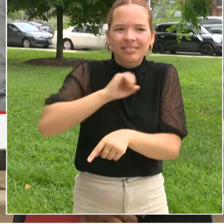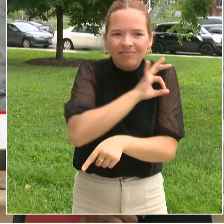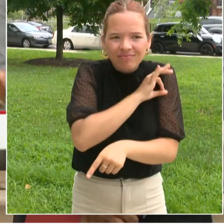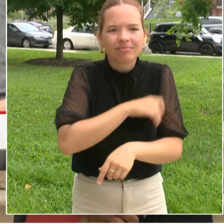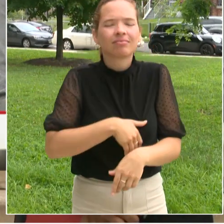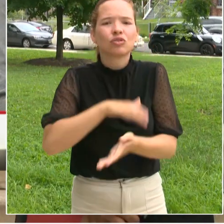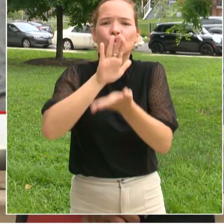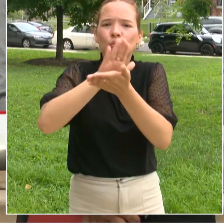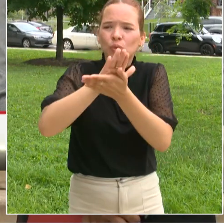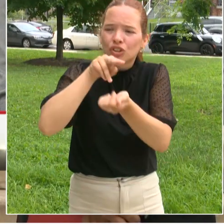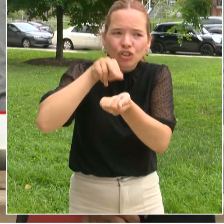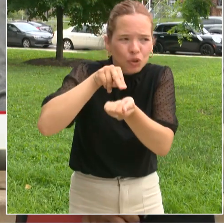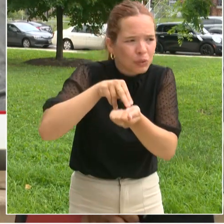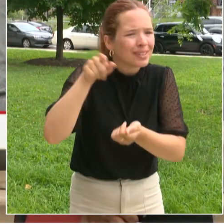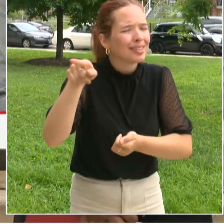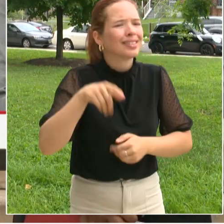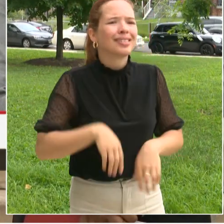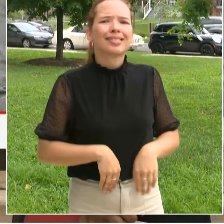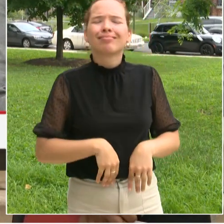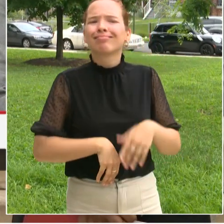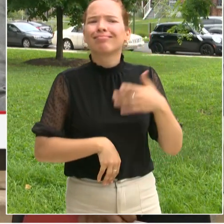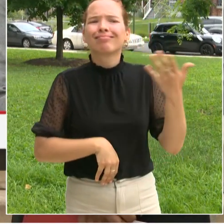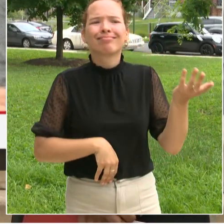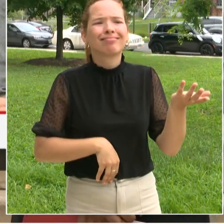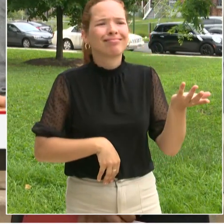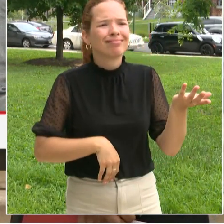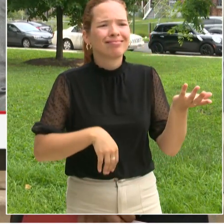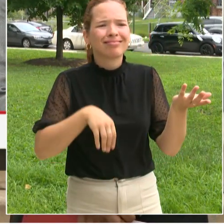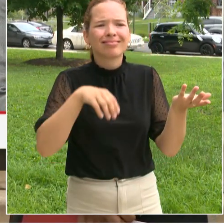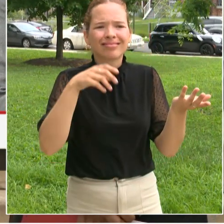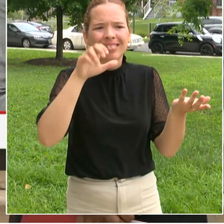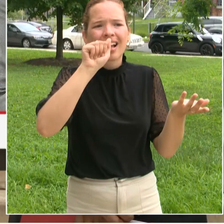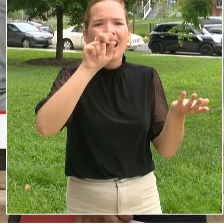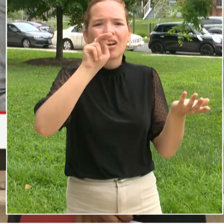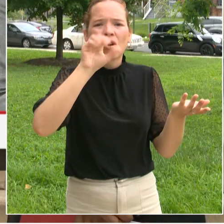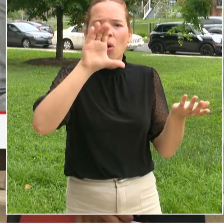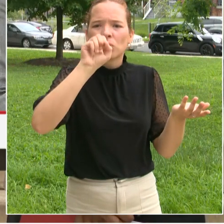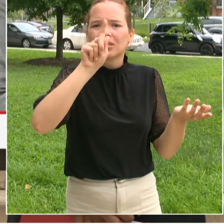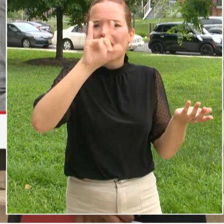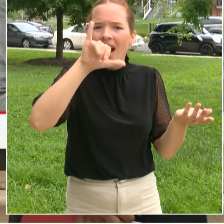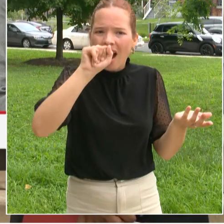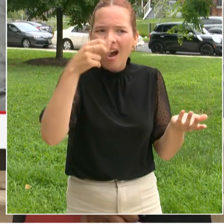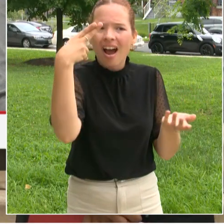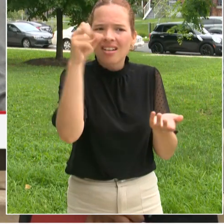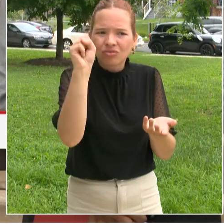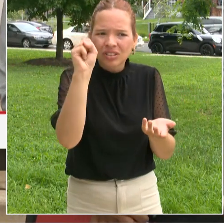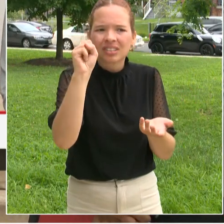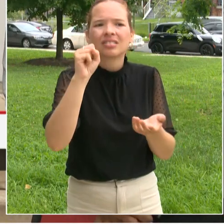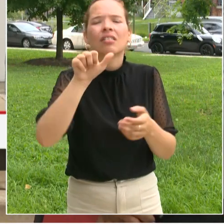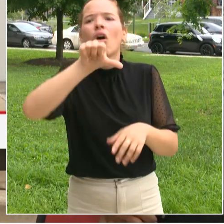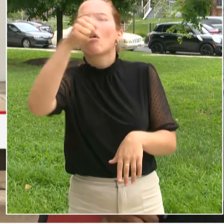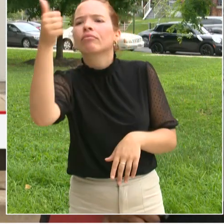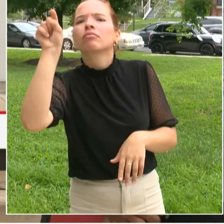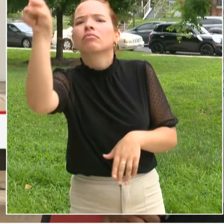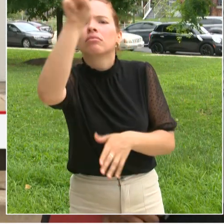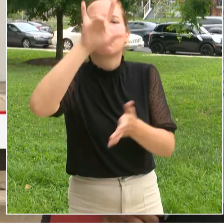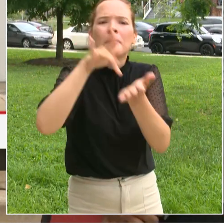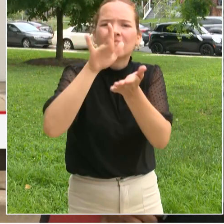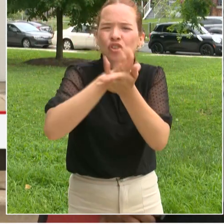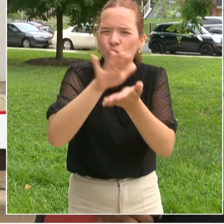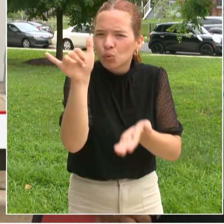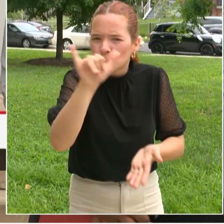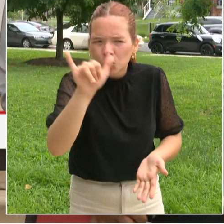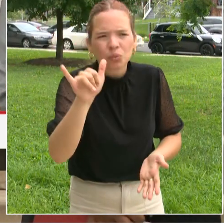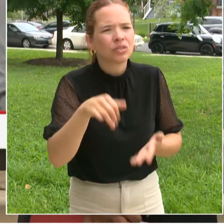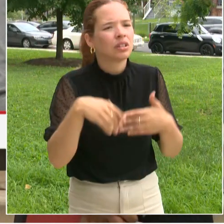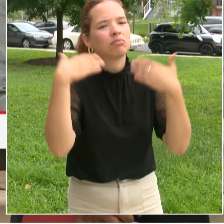Anacostia High School and the feeder schools to Anacostia High School and the support from our partners at DCPS and DC Health. So that was